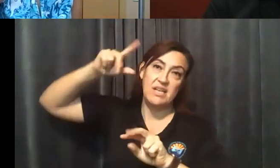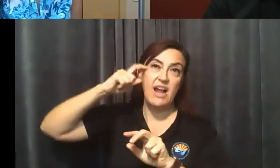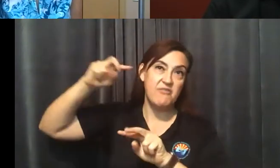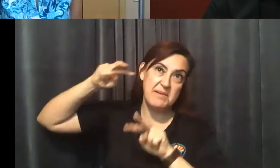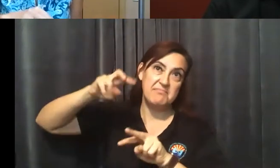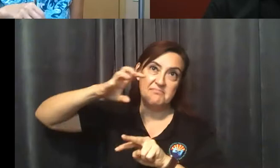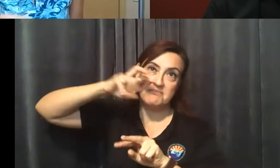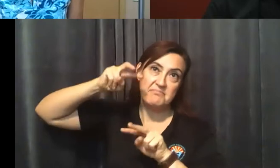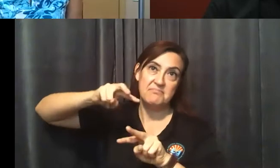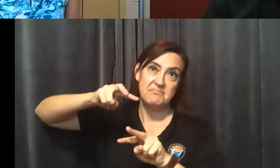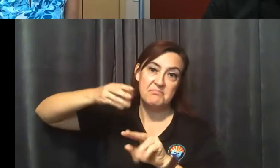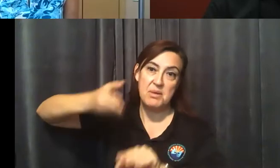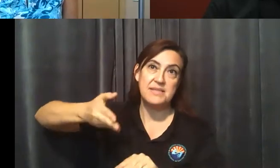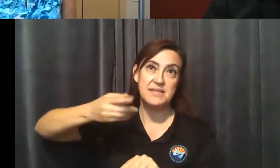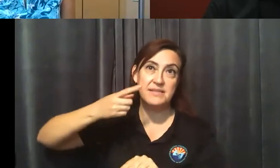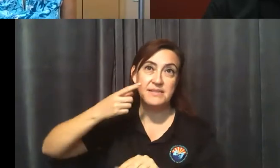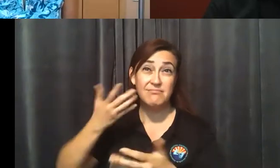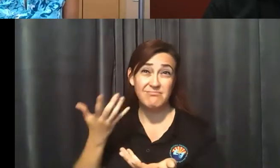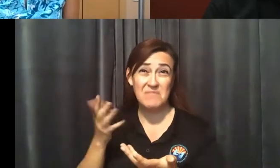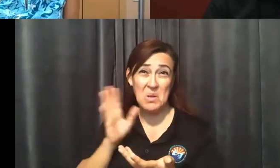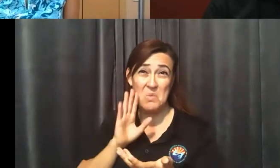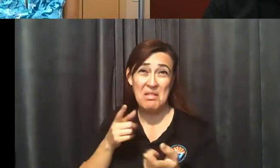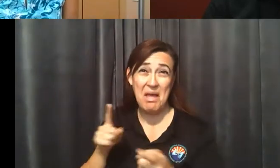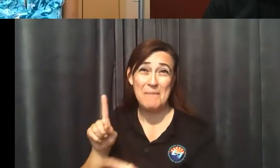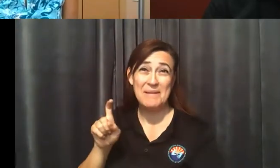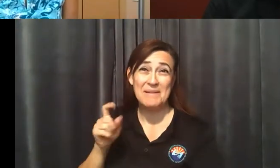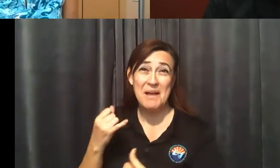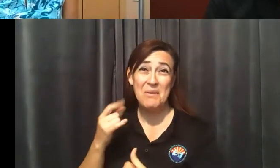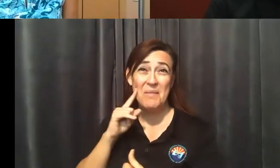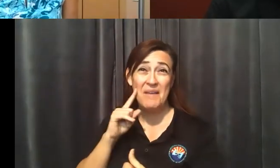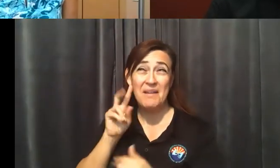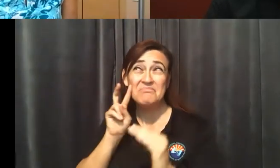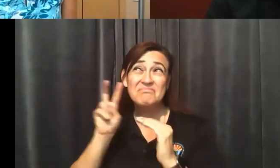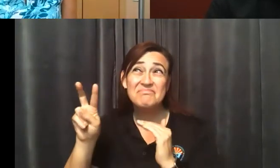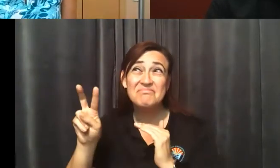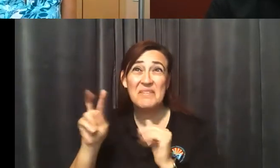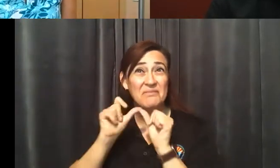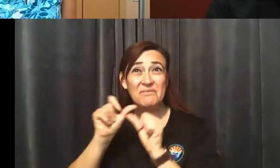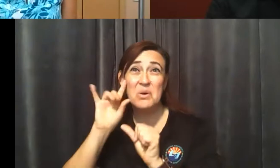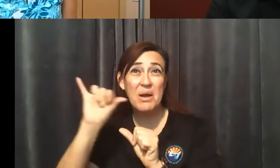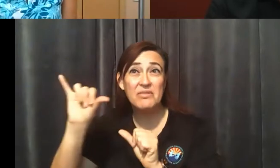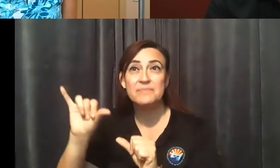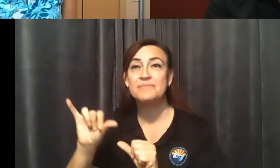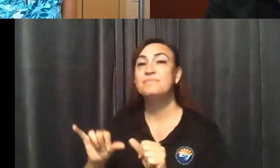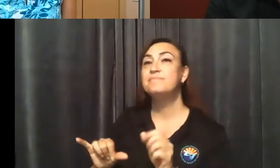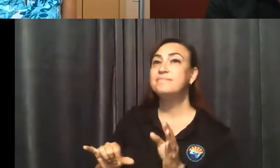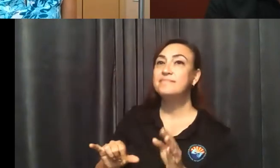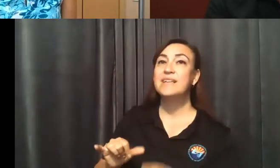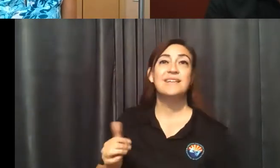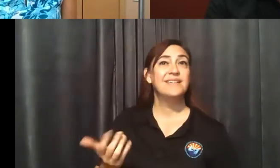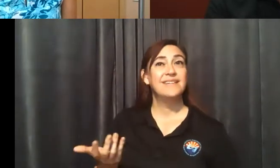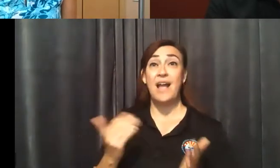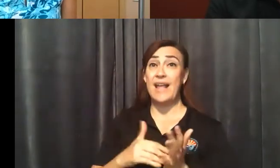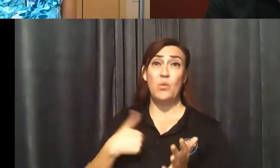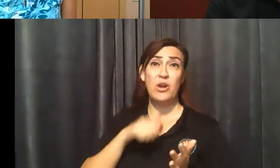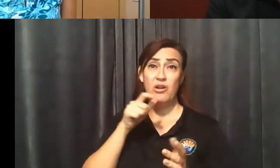That is another very big question. But, you know, like I mentioned, we don't regulate gyms on a local level.